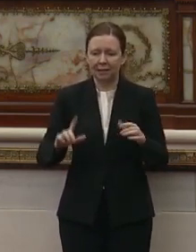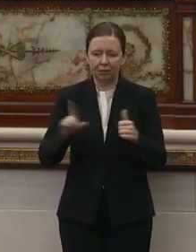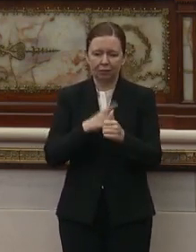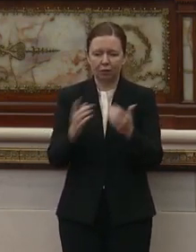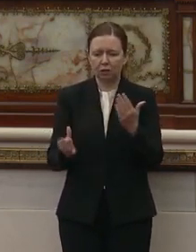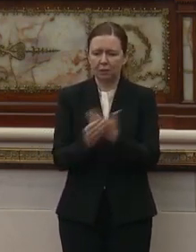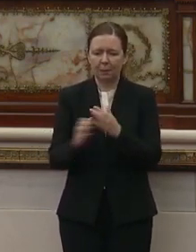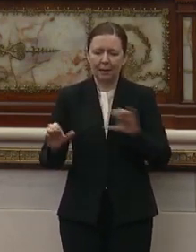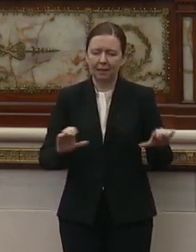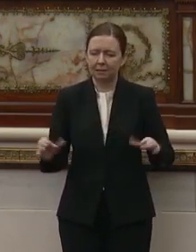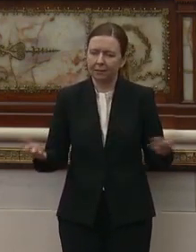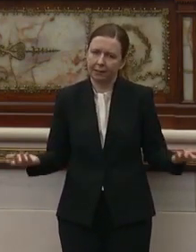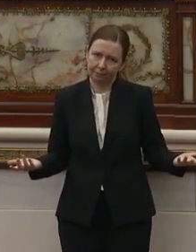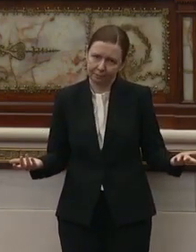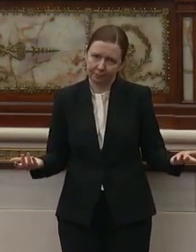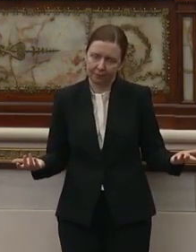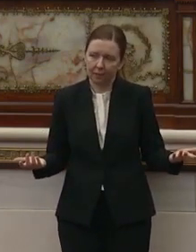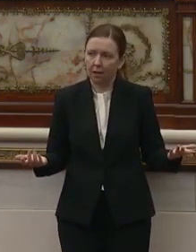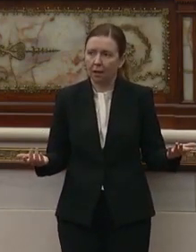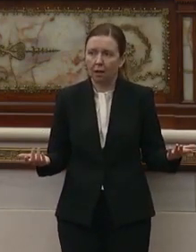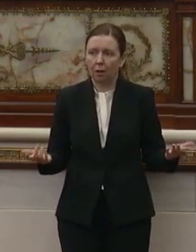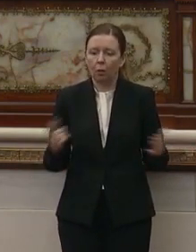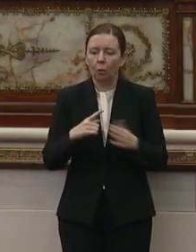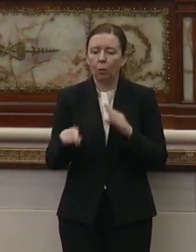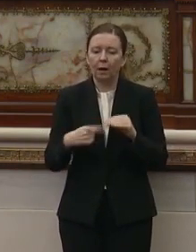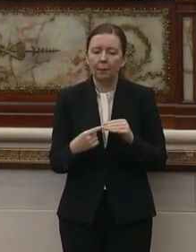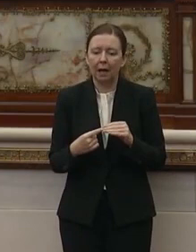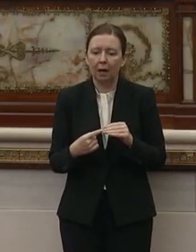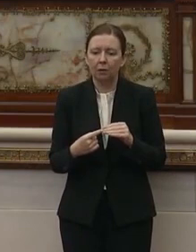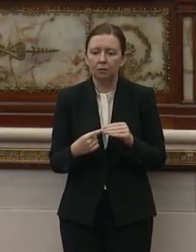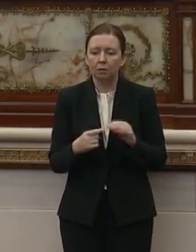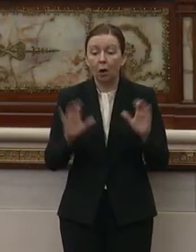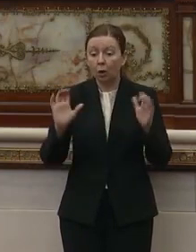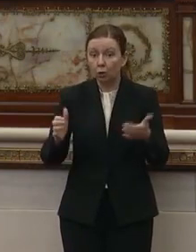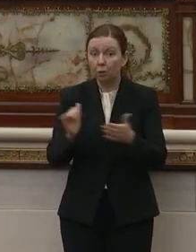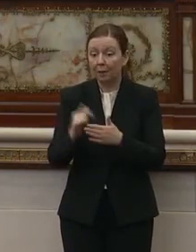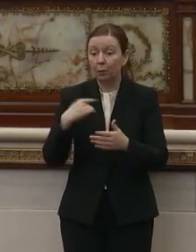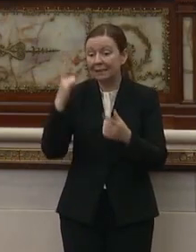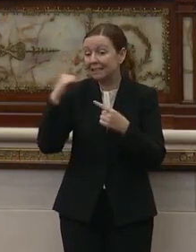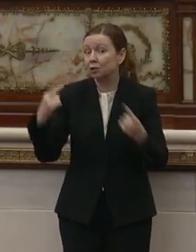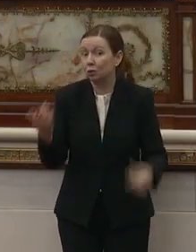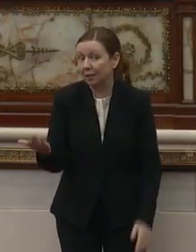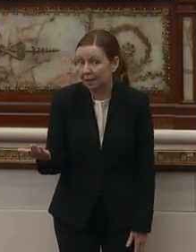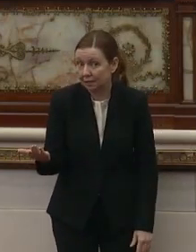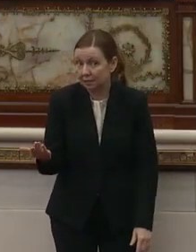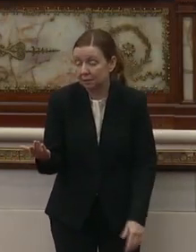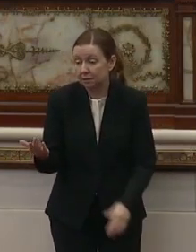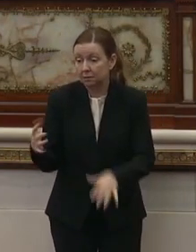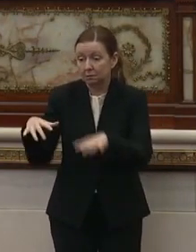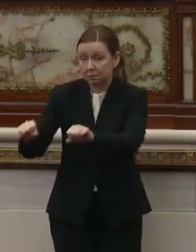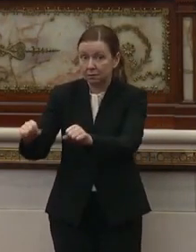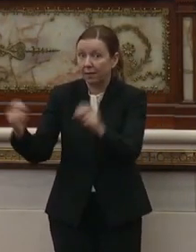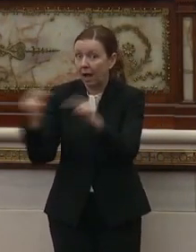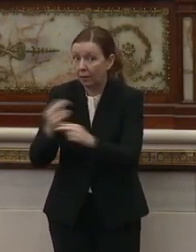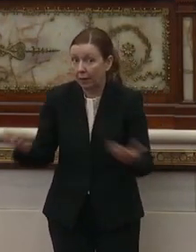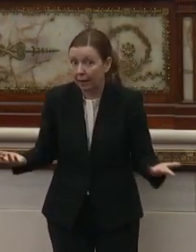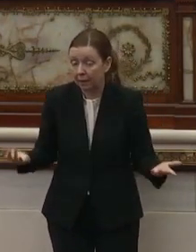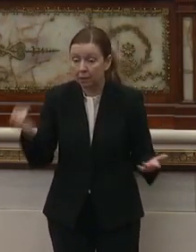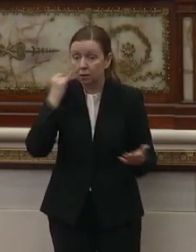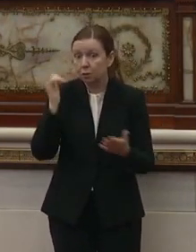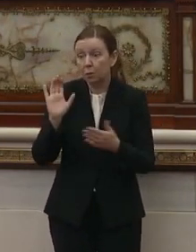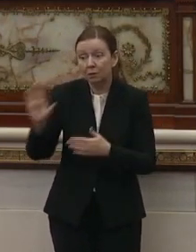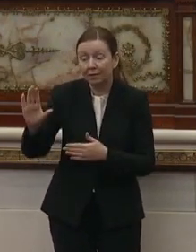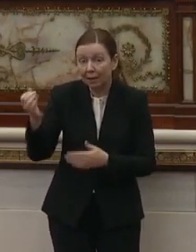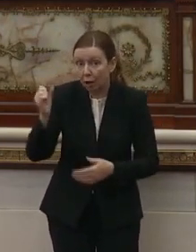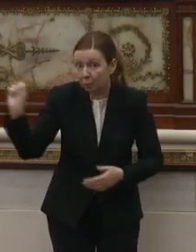First Amendment activity. What about a group that we disagree with occupying the highway? What about